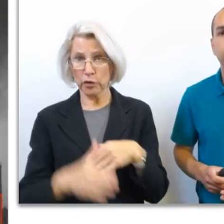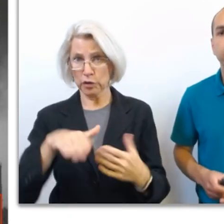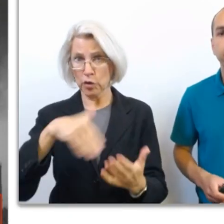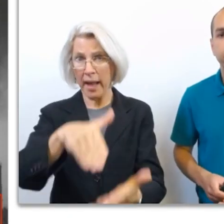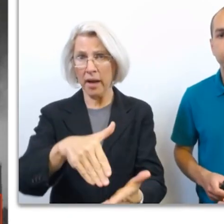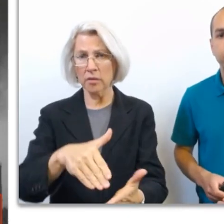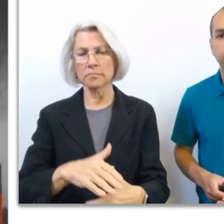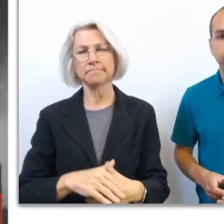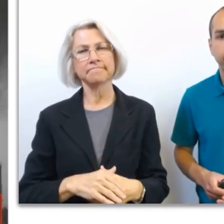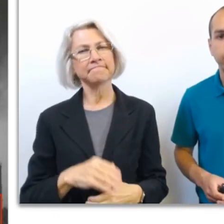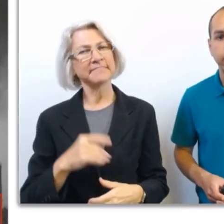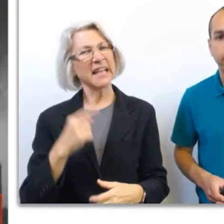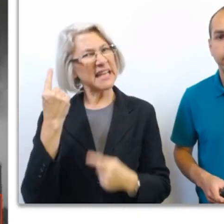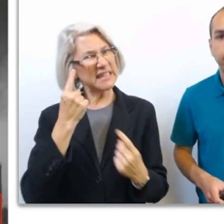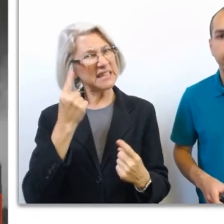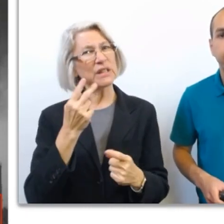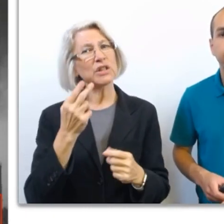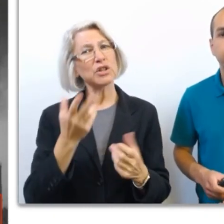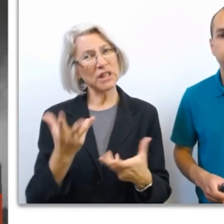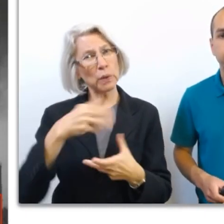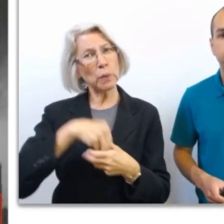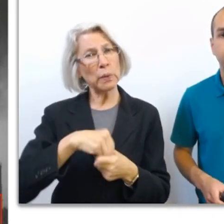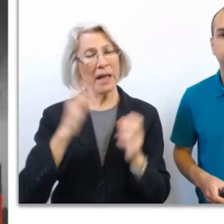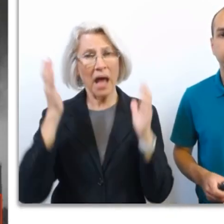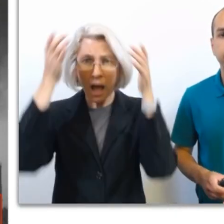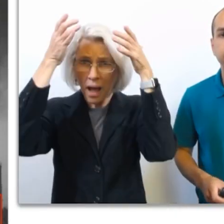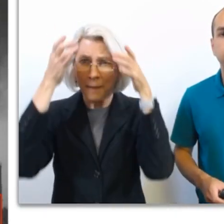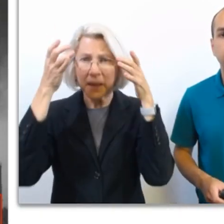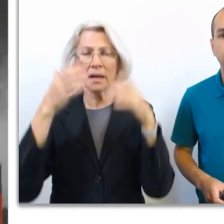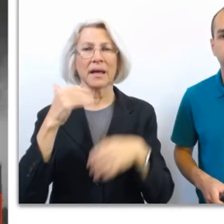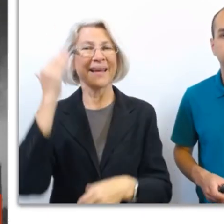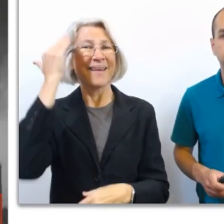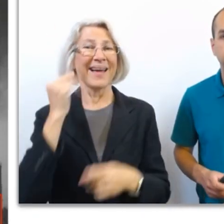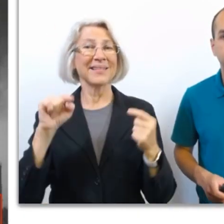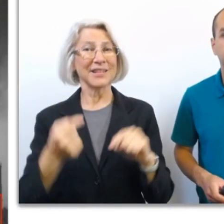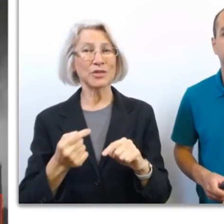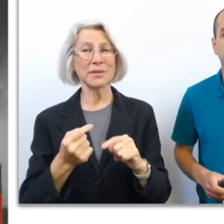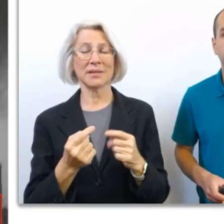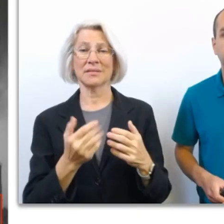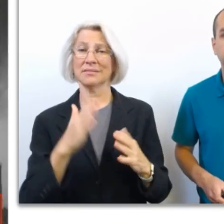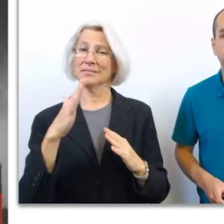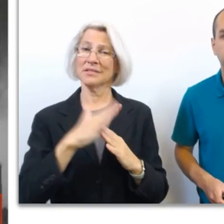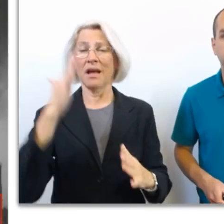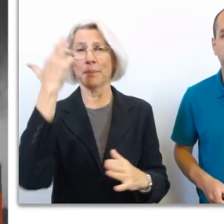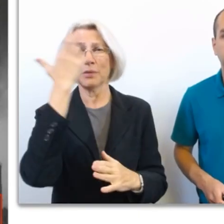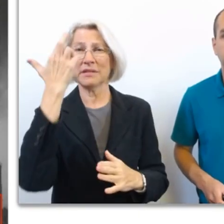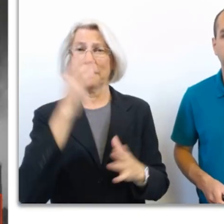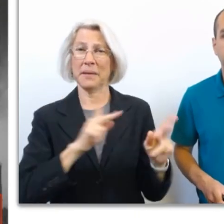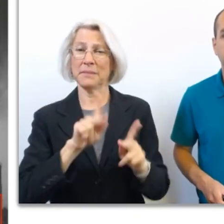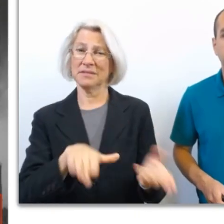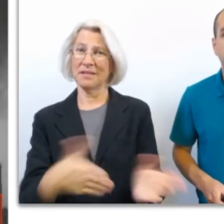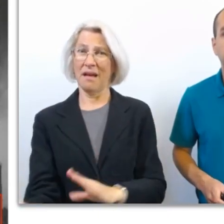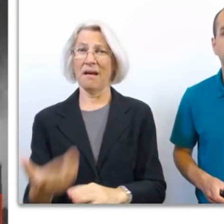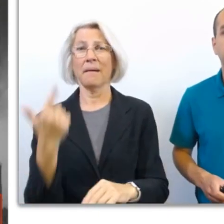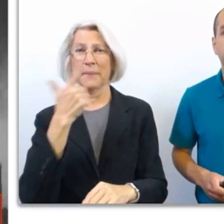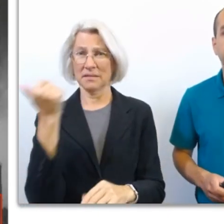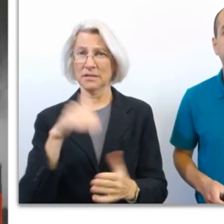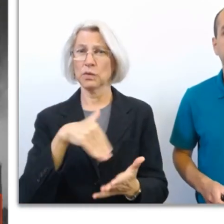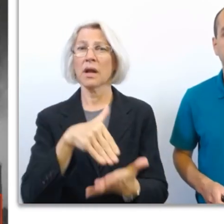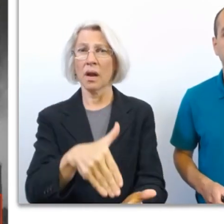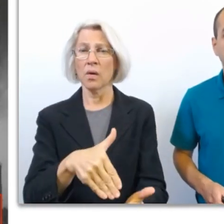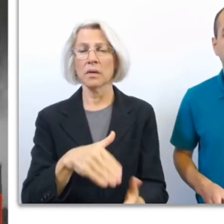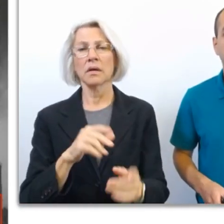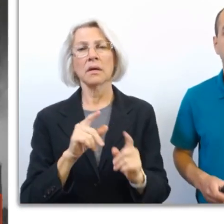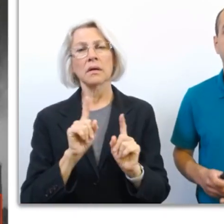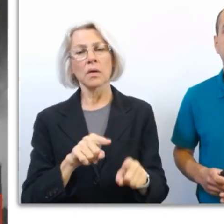Consider the addition of a helmet. Head injuries are the leading cause of deaths during tornadoes. Visit ready